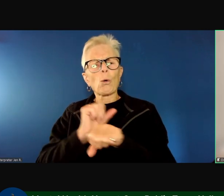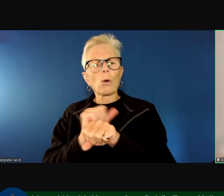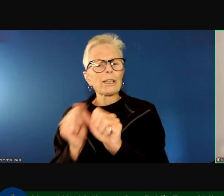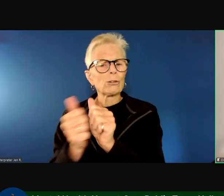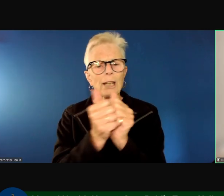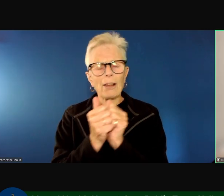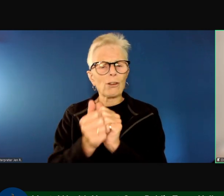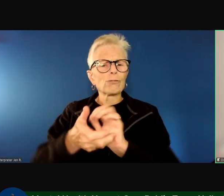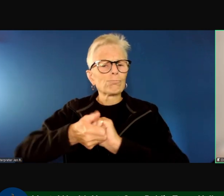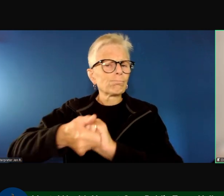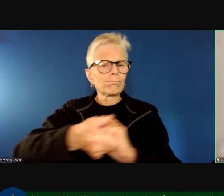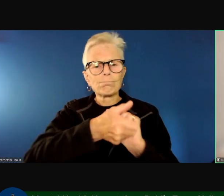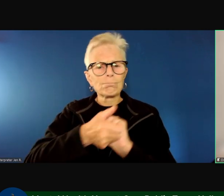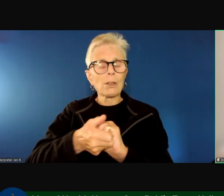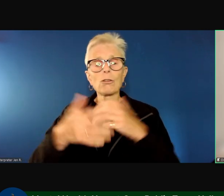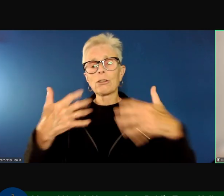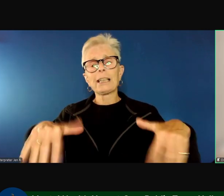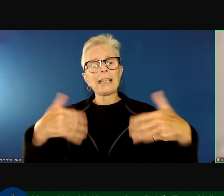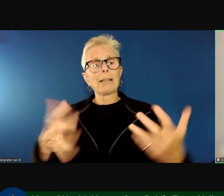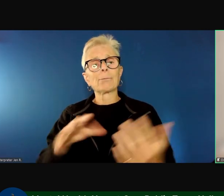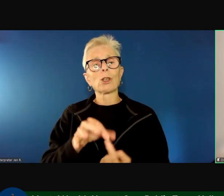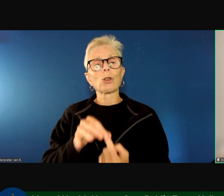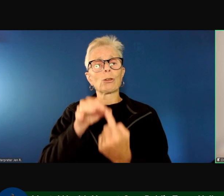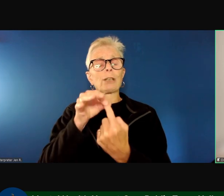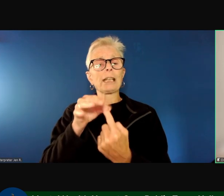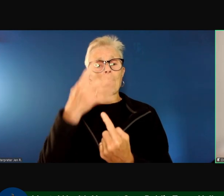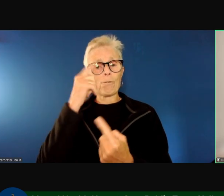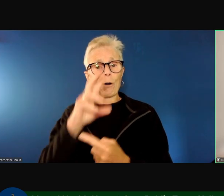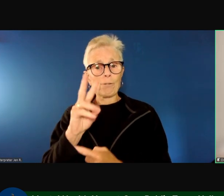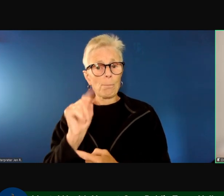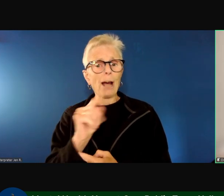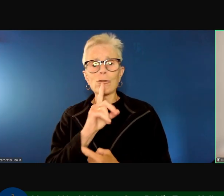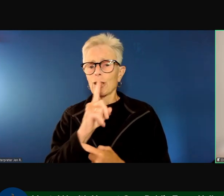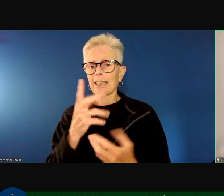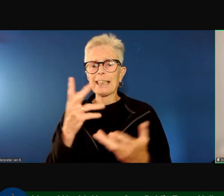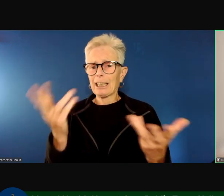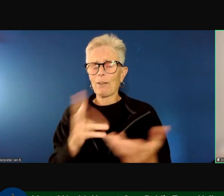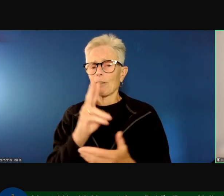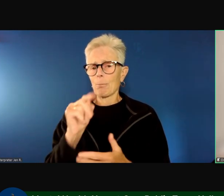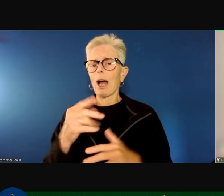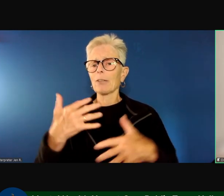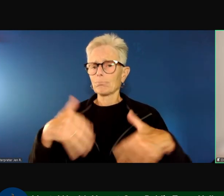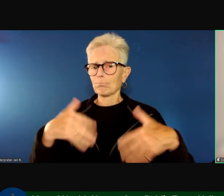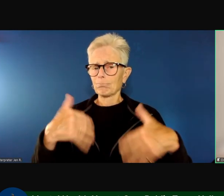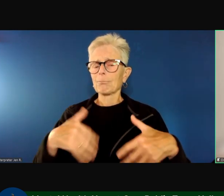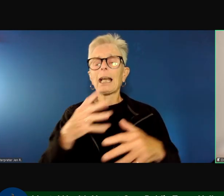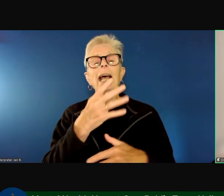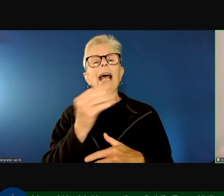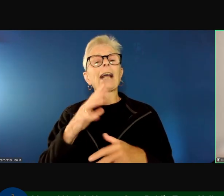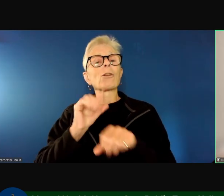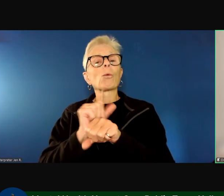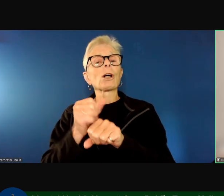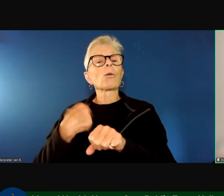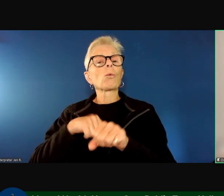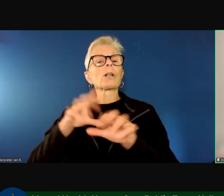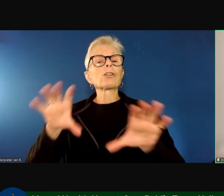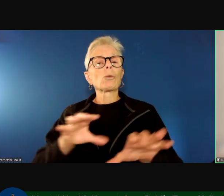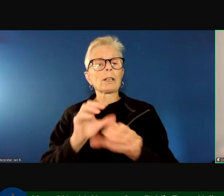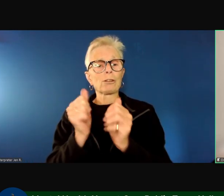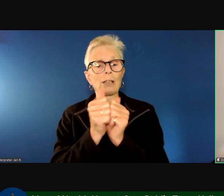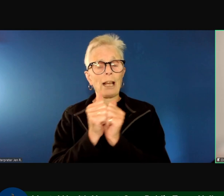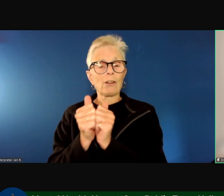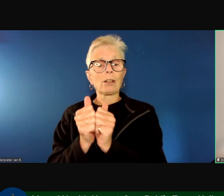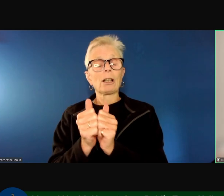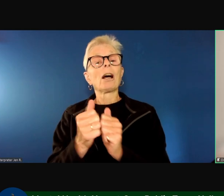is really unique to Vermont and very unique to, I think, this work that we've done together. It